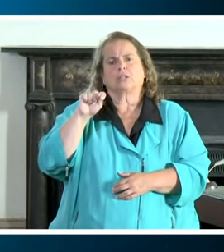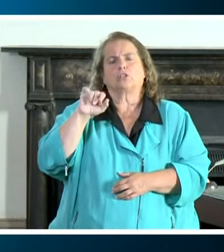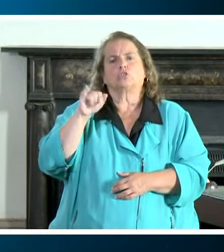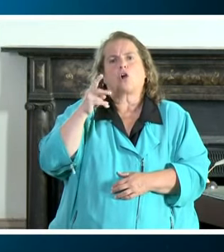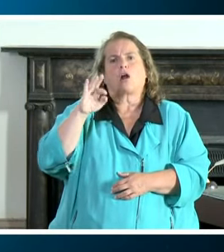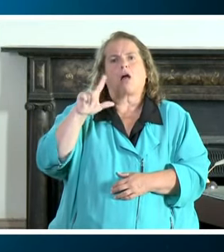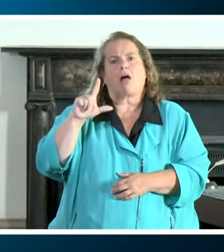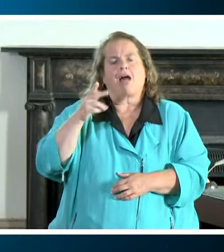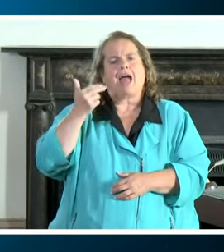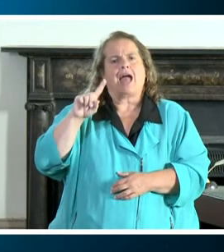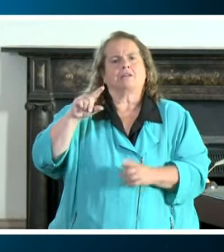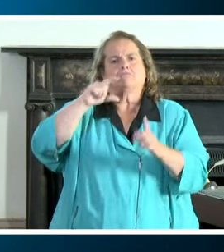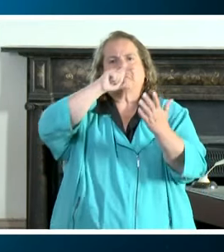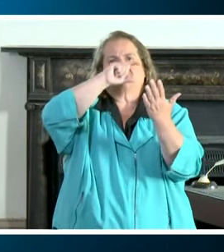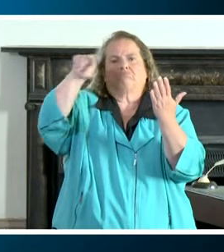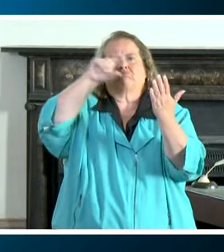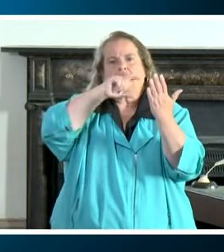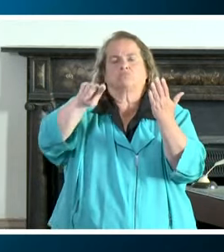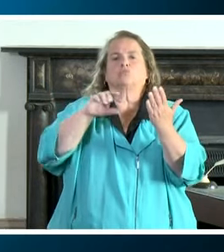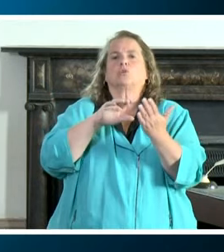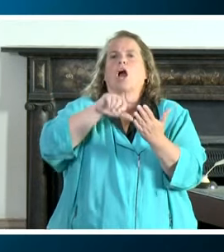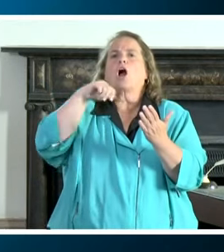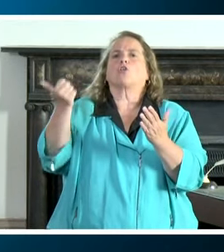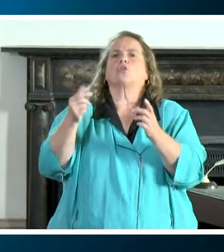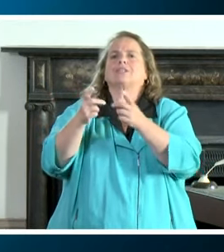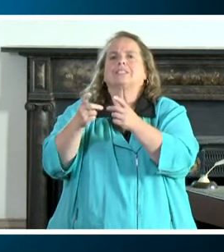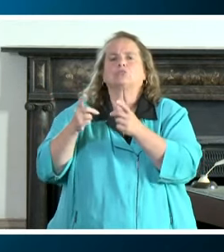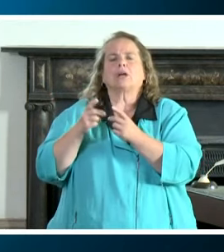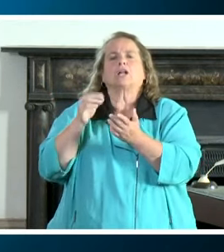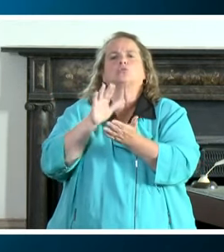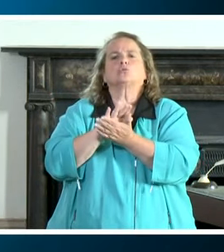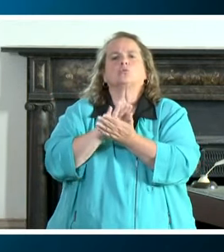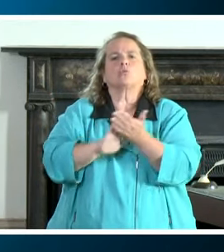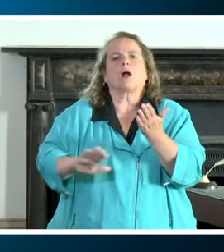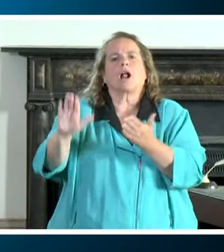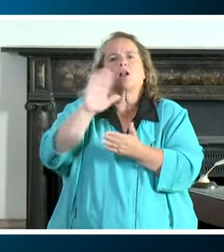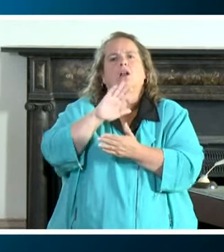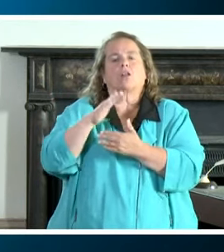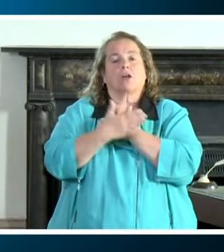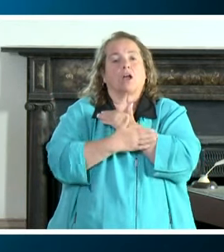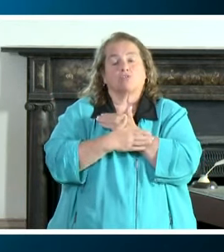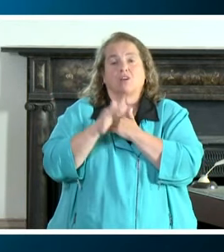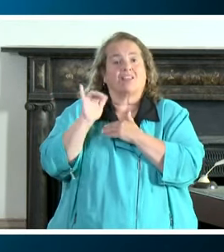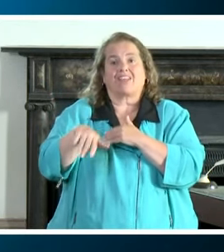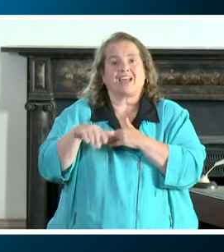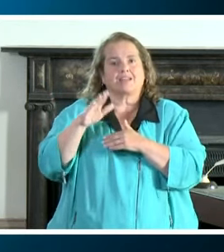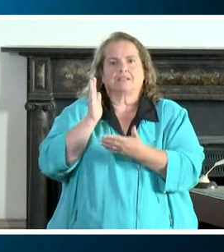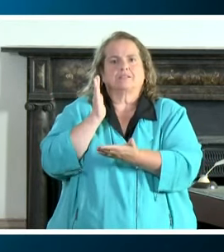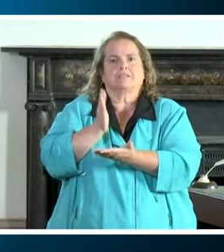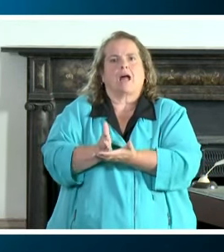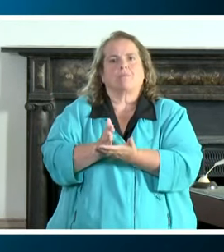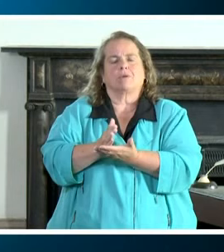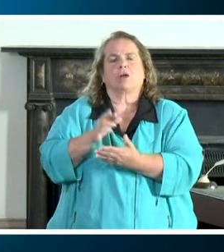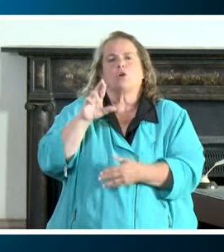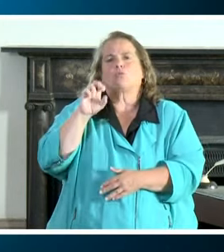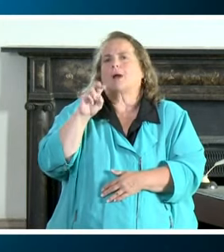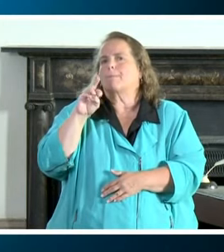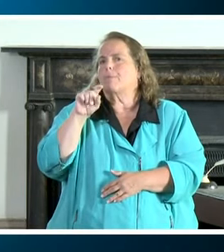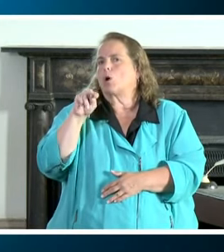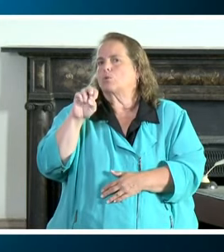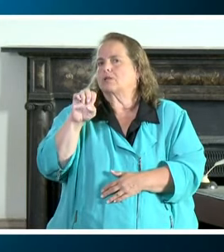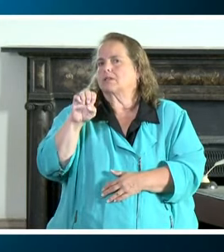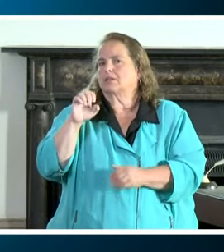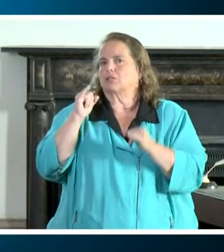other districts and schools around the country that were discontinuing remote instruction during that same time period because the